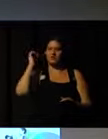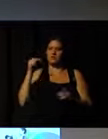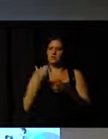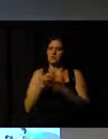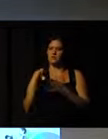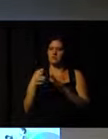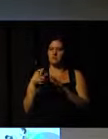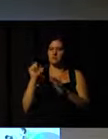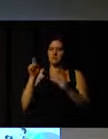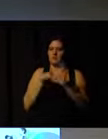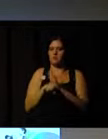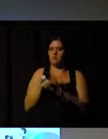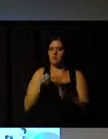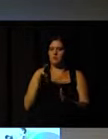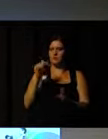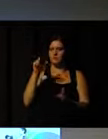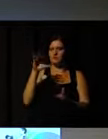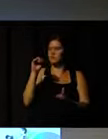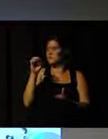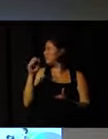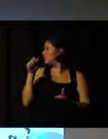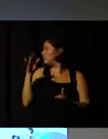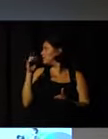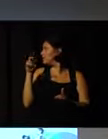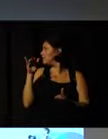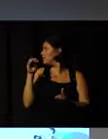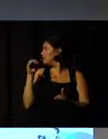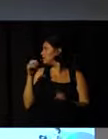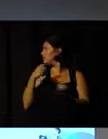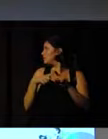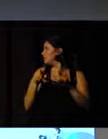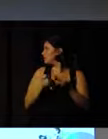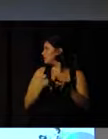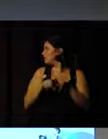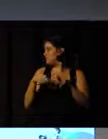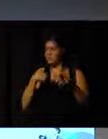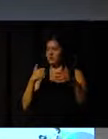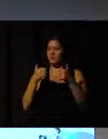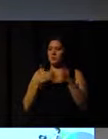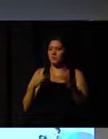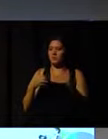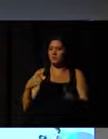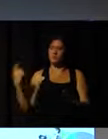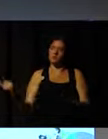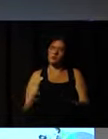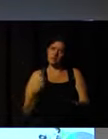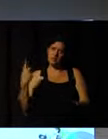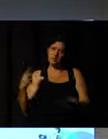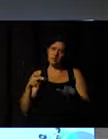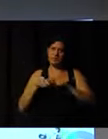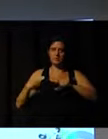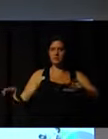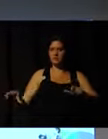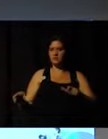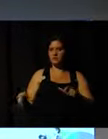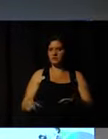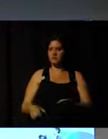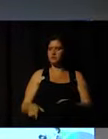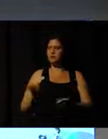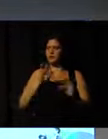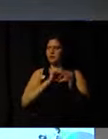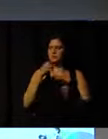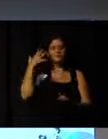made to Marco Antonio, but I open as well to the panel for the other